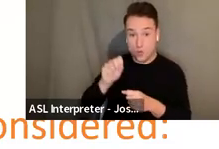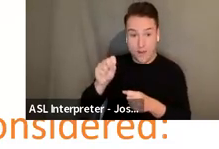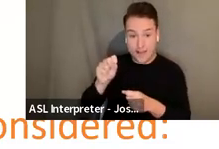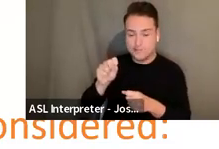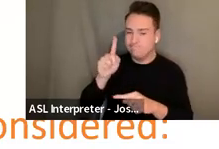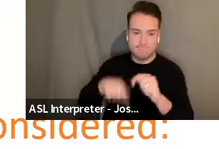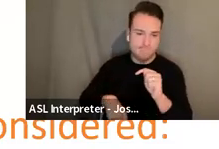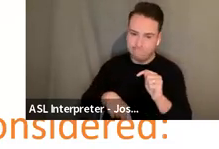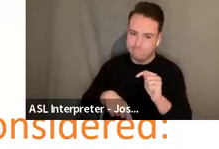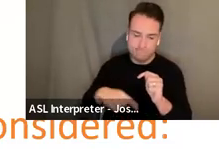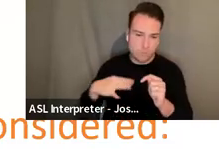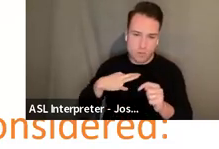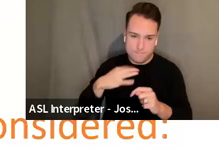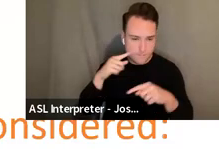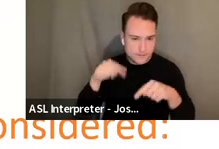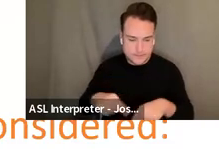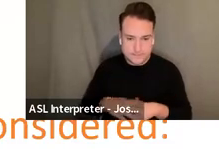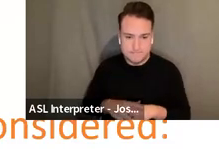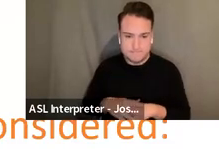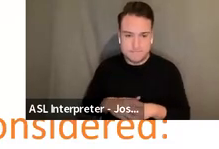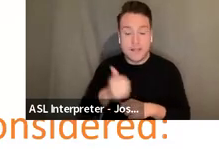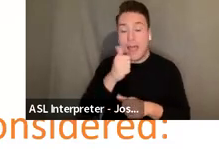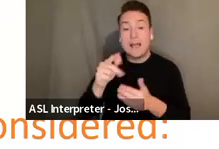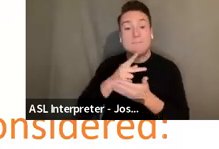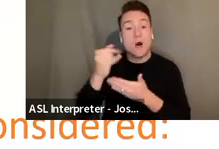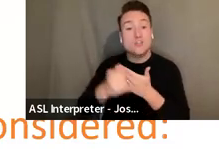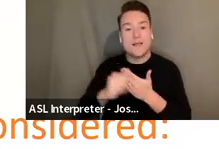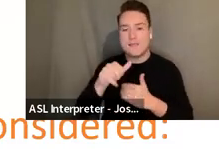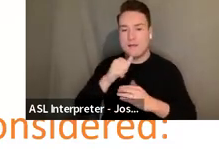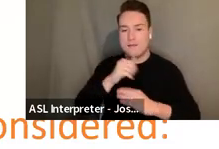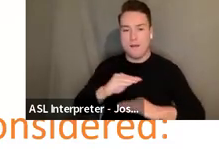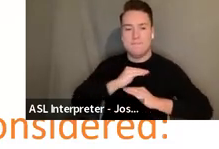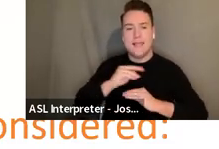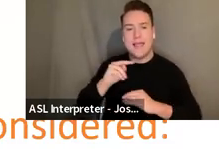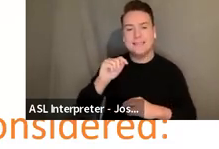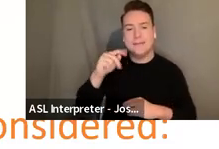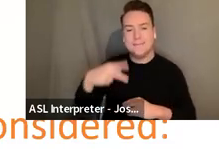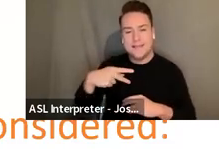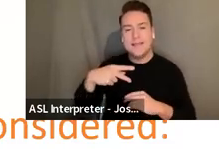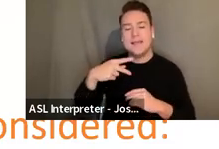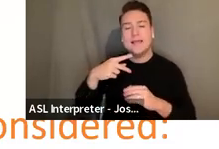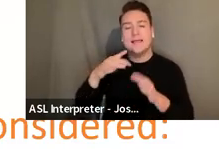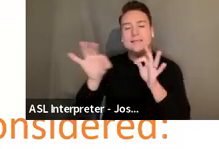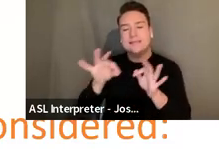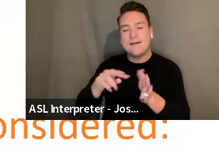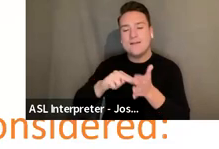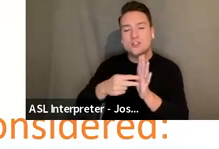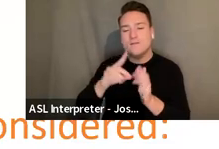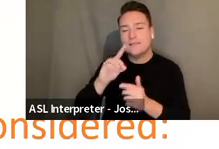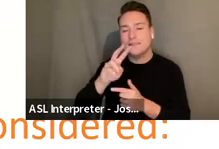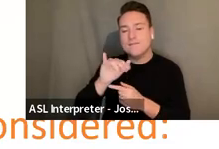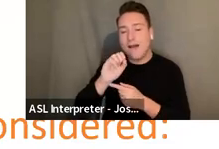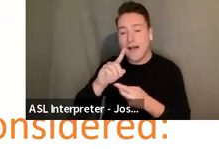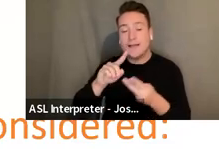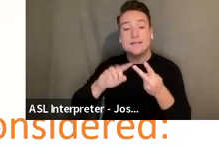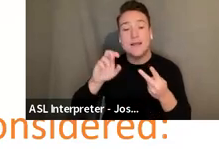are not eligible. Any projects that do not meet NTP's definitions of devised, ensemble, or tour